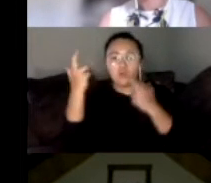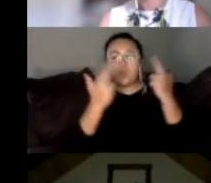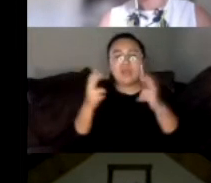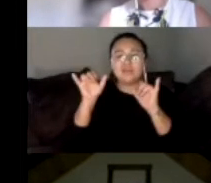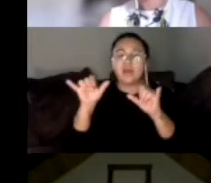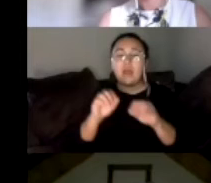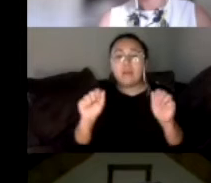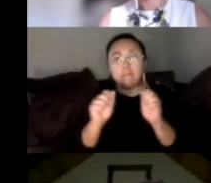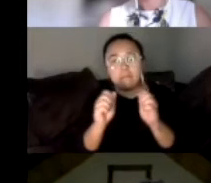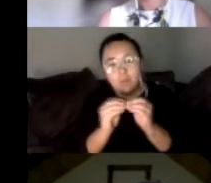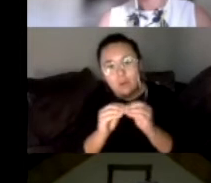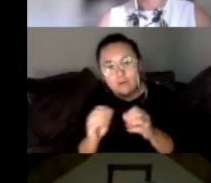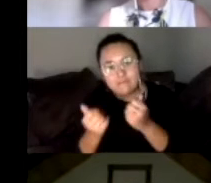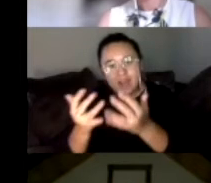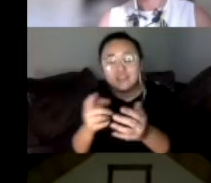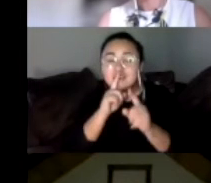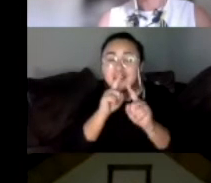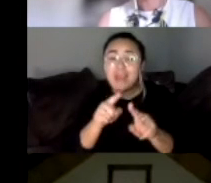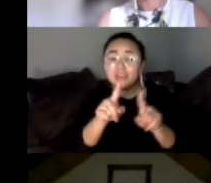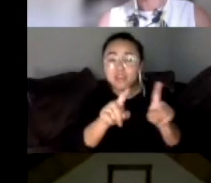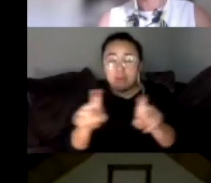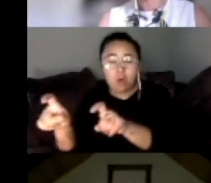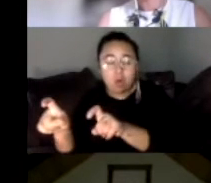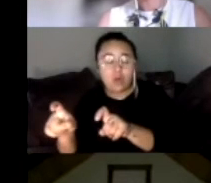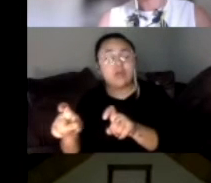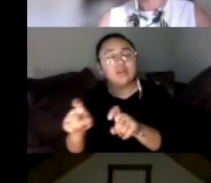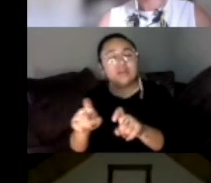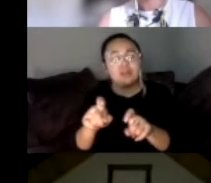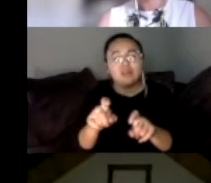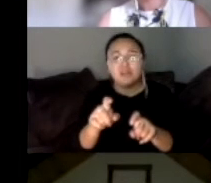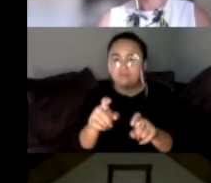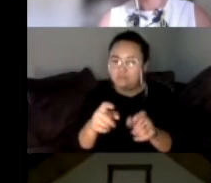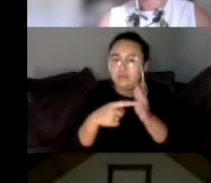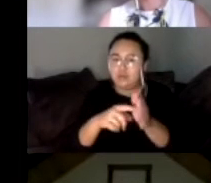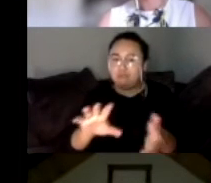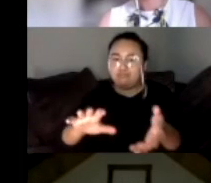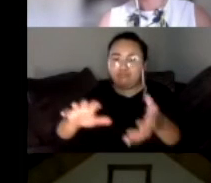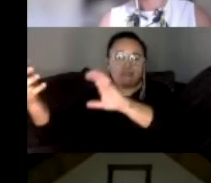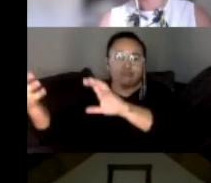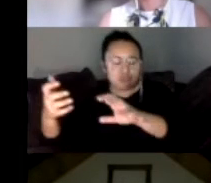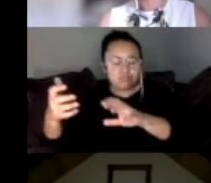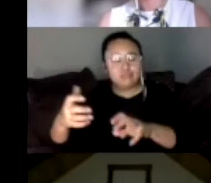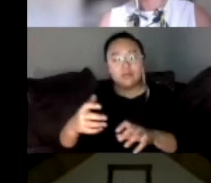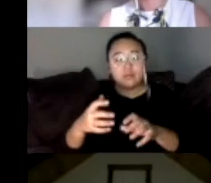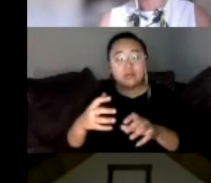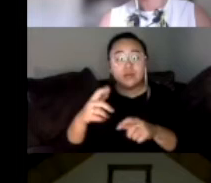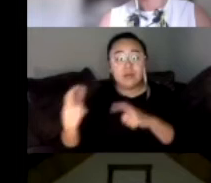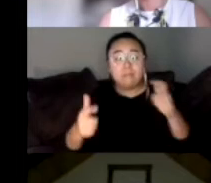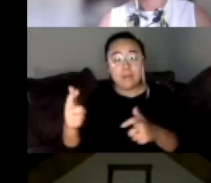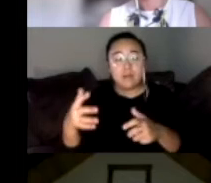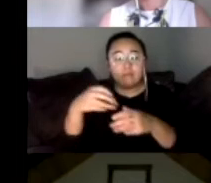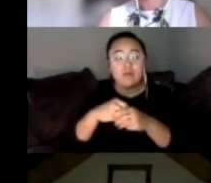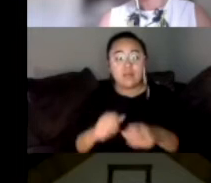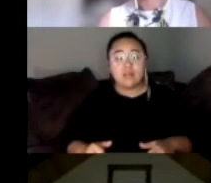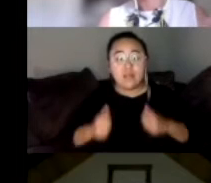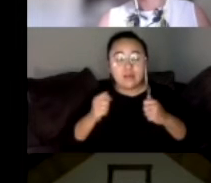think that the answers to this poll really reflect just the tumult that has been a big part of the lives of these